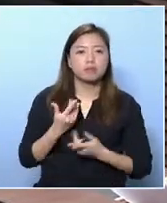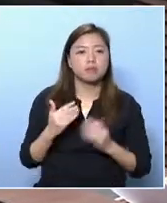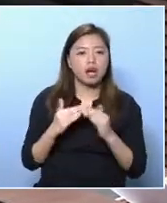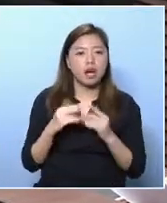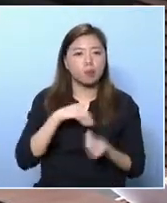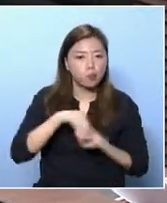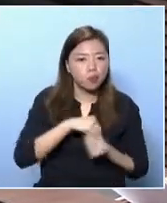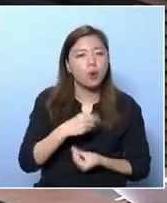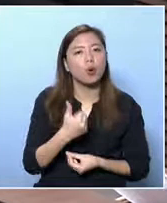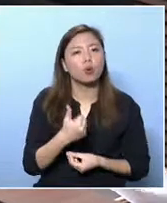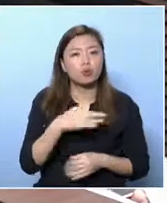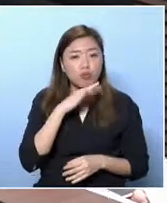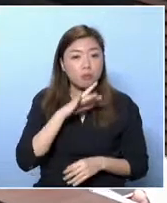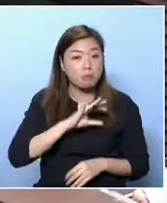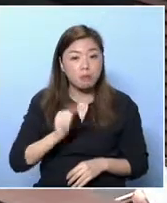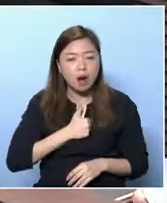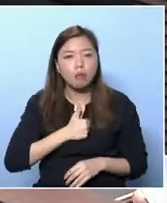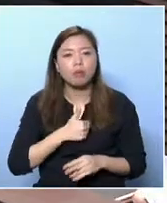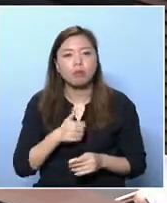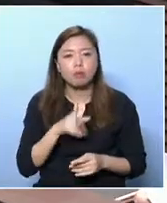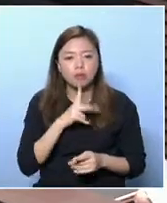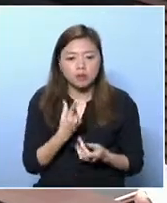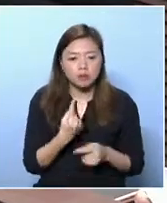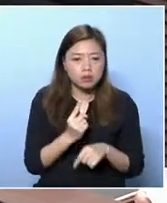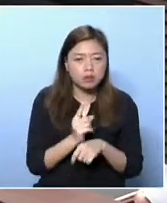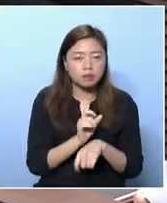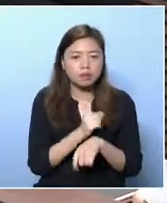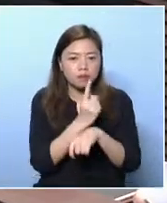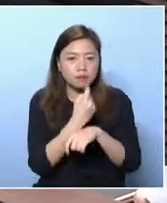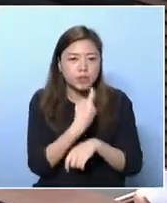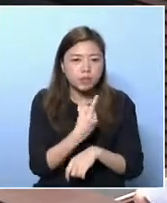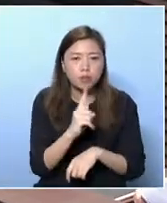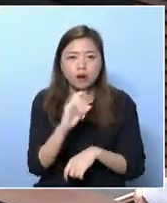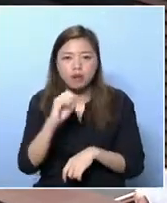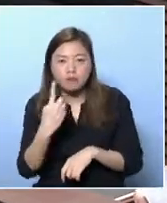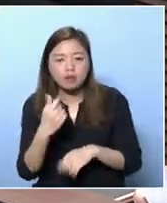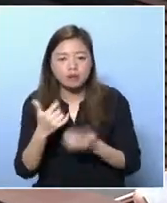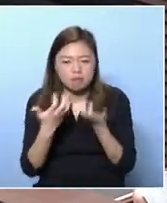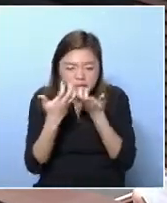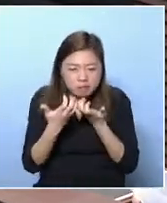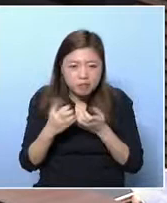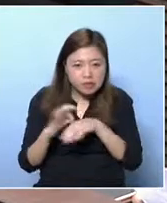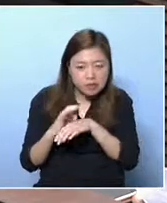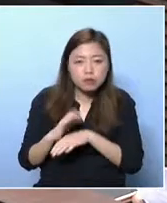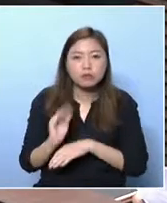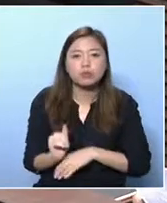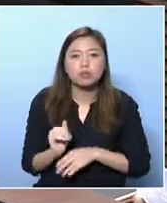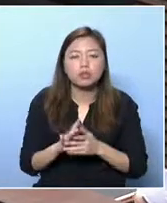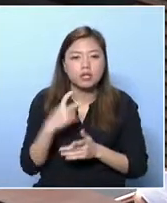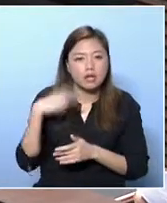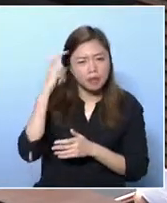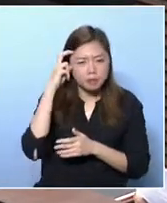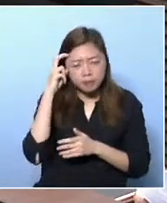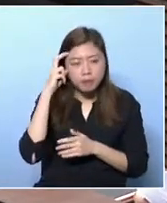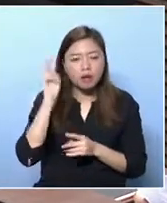If the husband can give more to support the family, then it's good. If